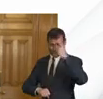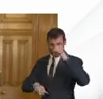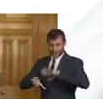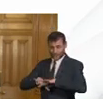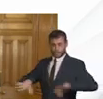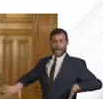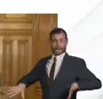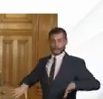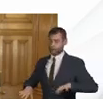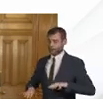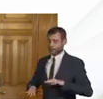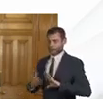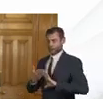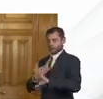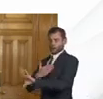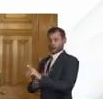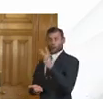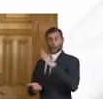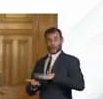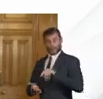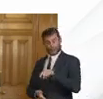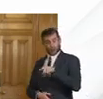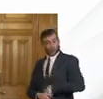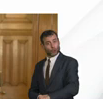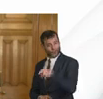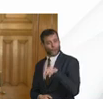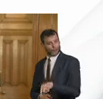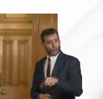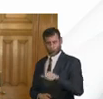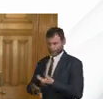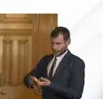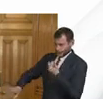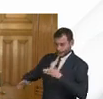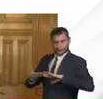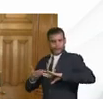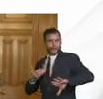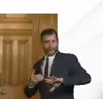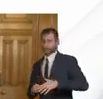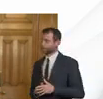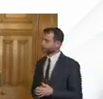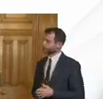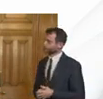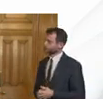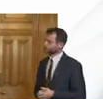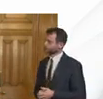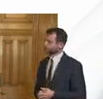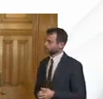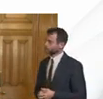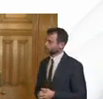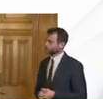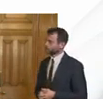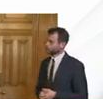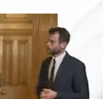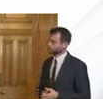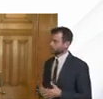obeying the two meter rule wherever possible um and there is uh there's no good reason in the information